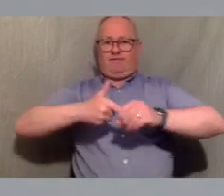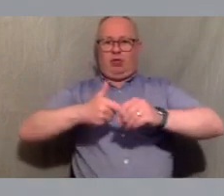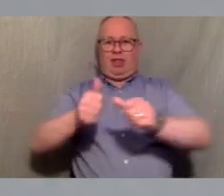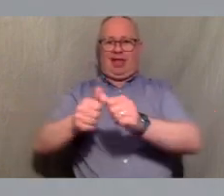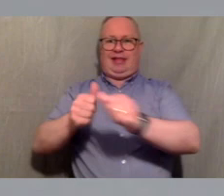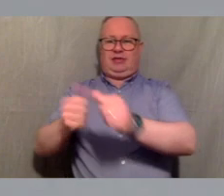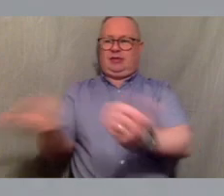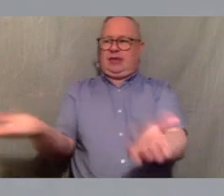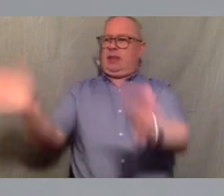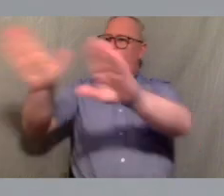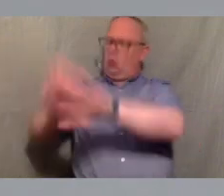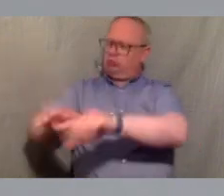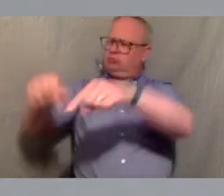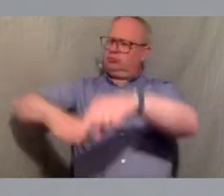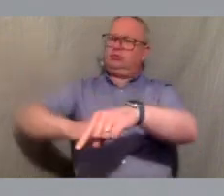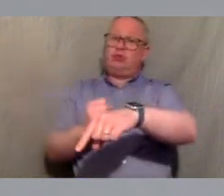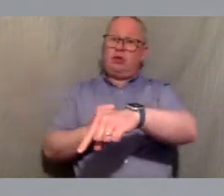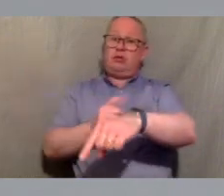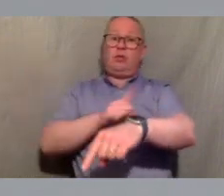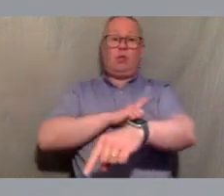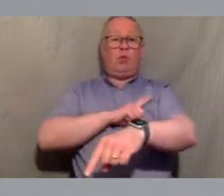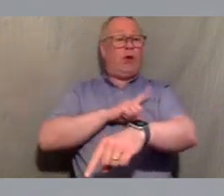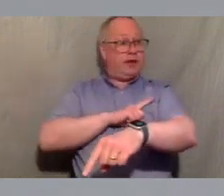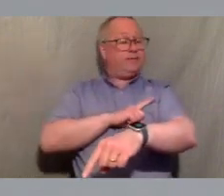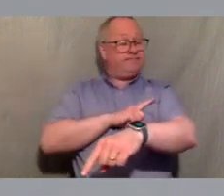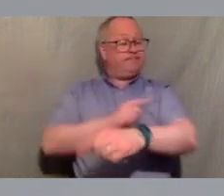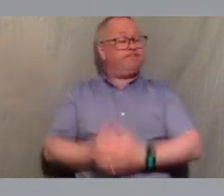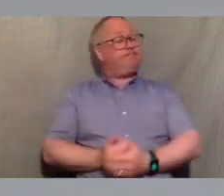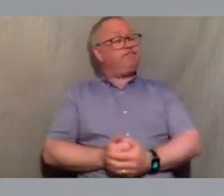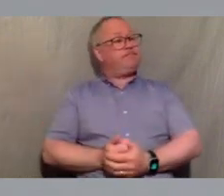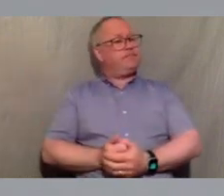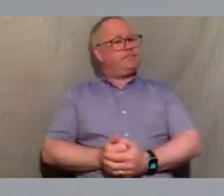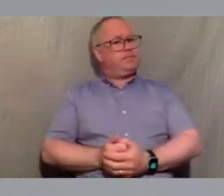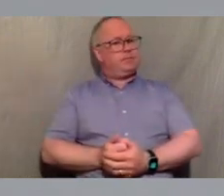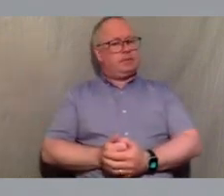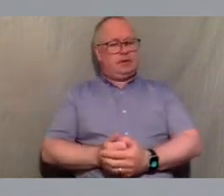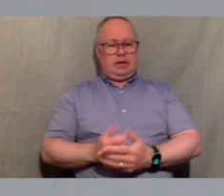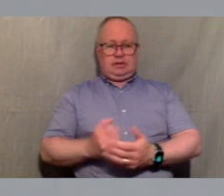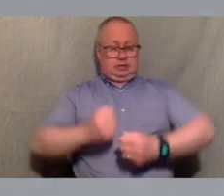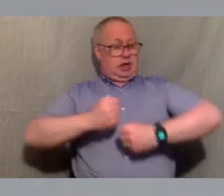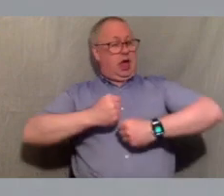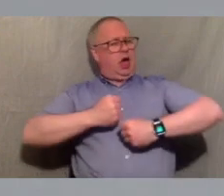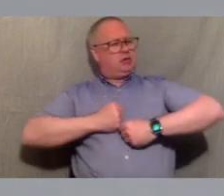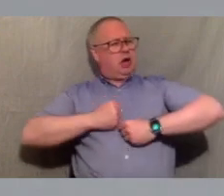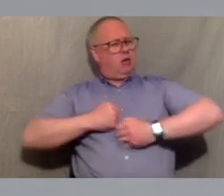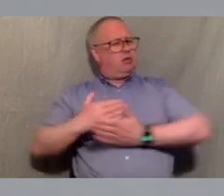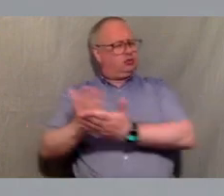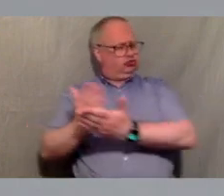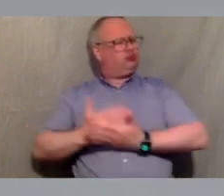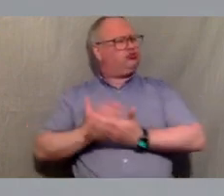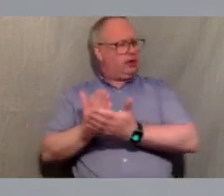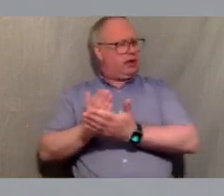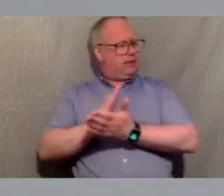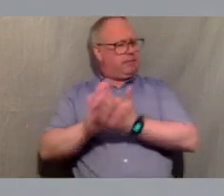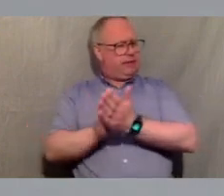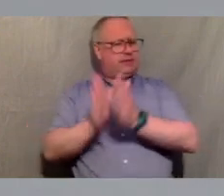in our view doing our fair share with respect to climate has to include keeping oil and gas